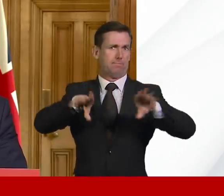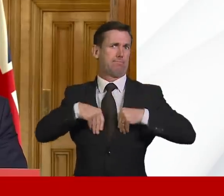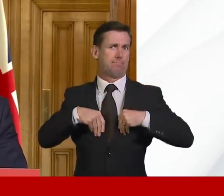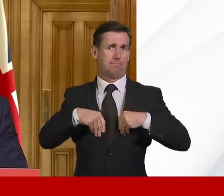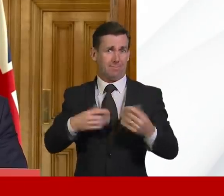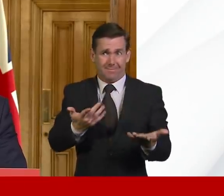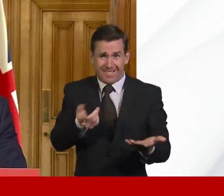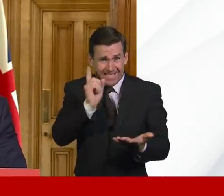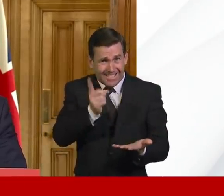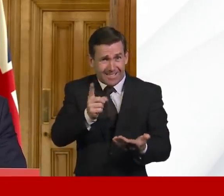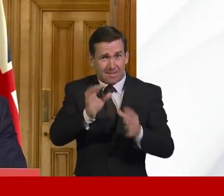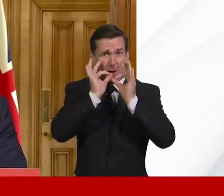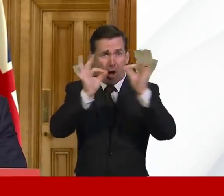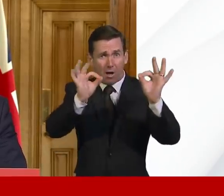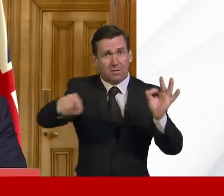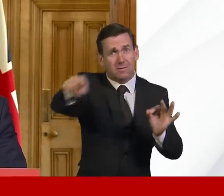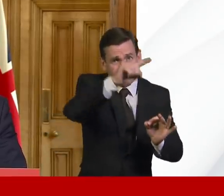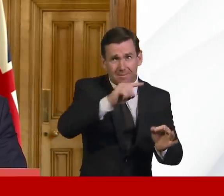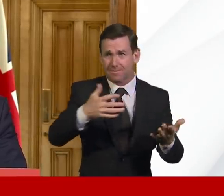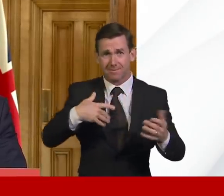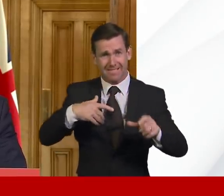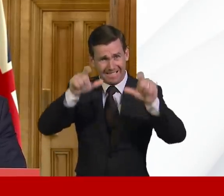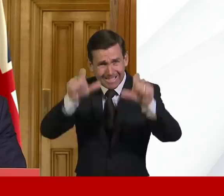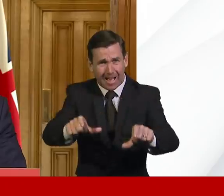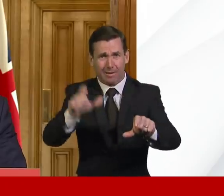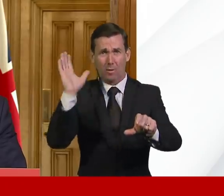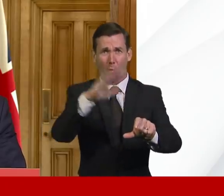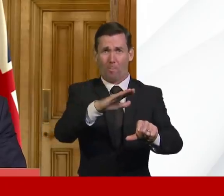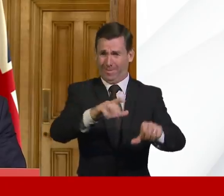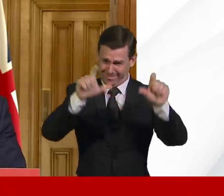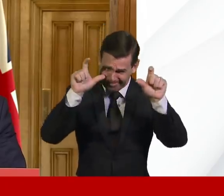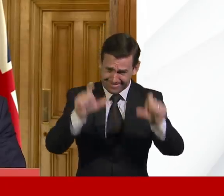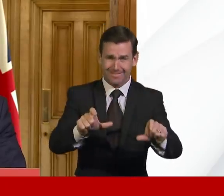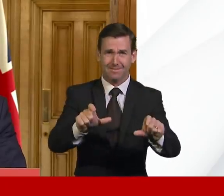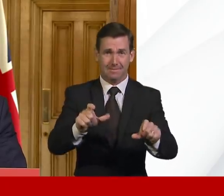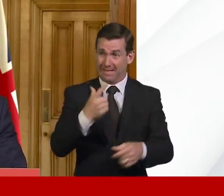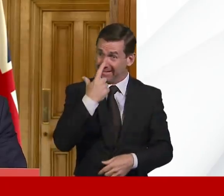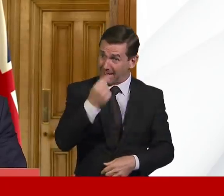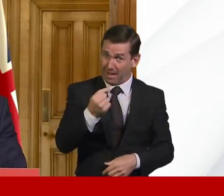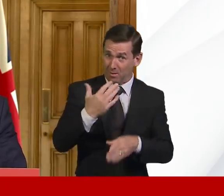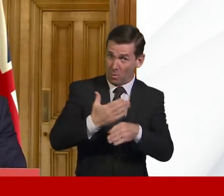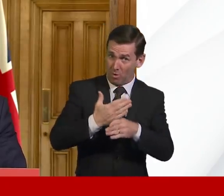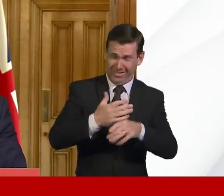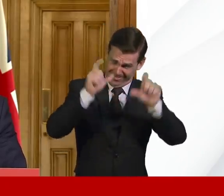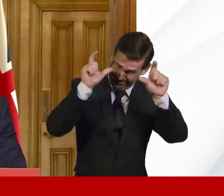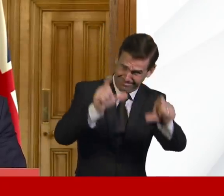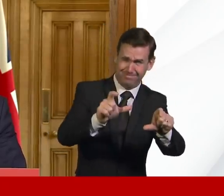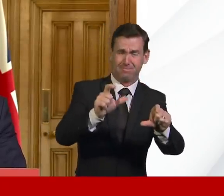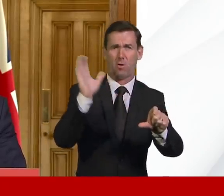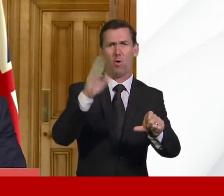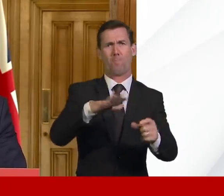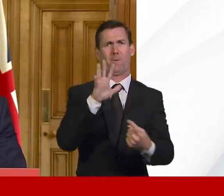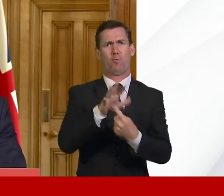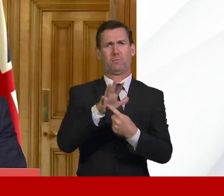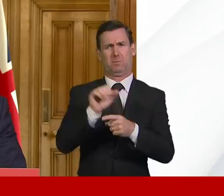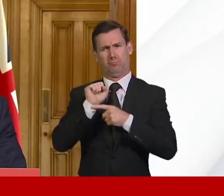people to follow the government advice in terms of staying at home, where they're absolutely able to do that. We want to make sure we protect the